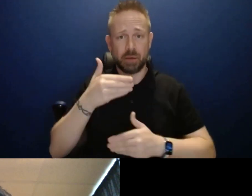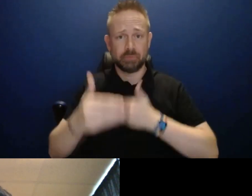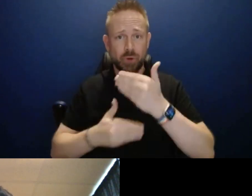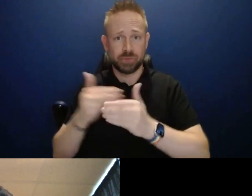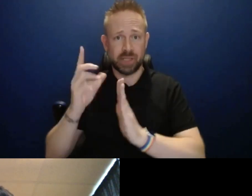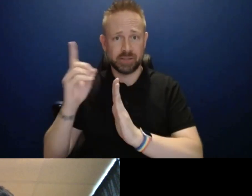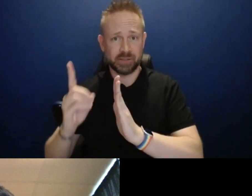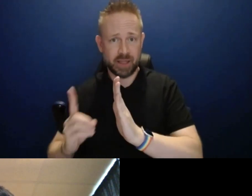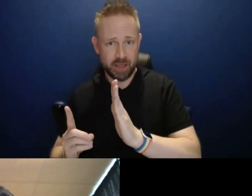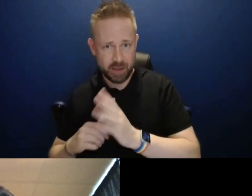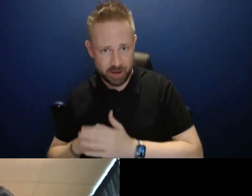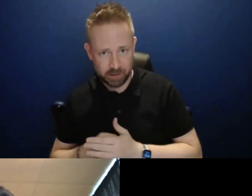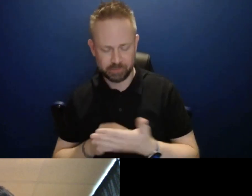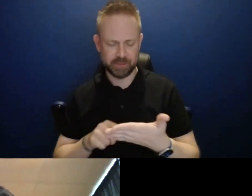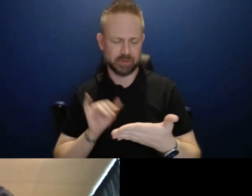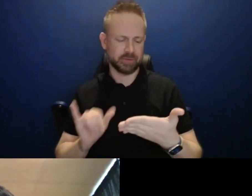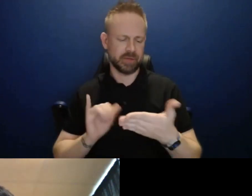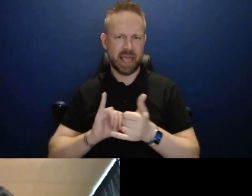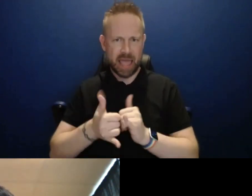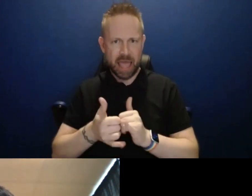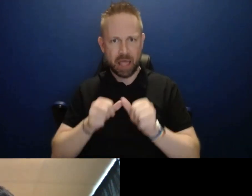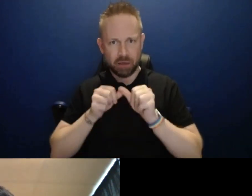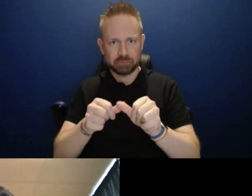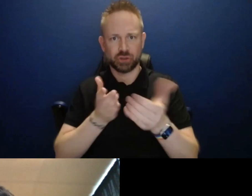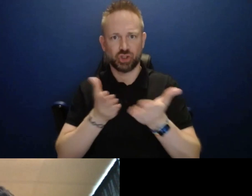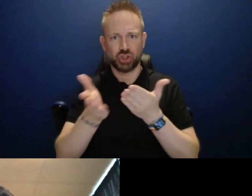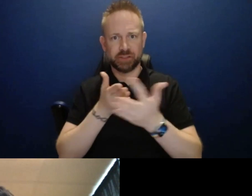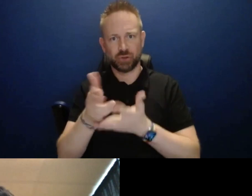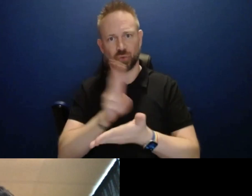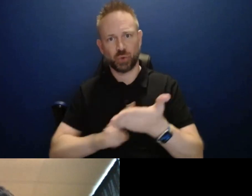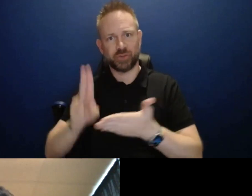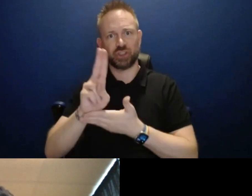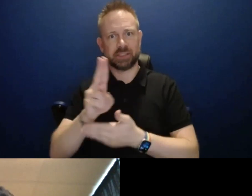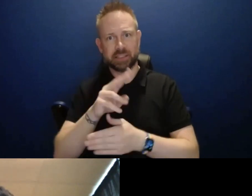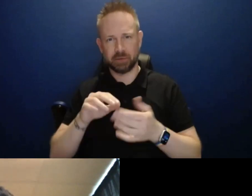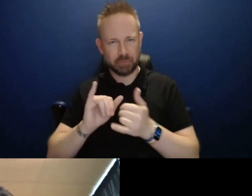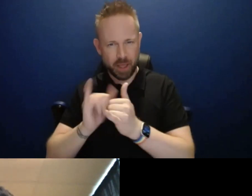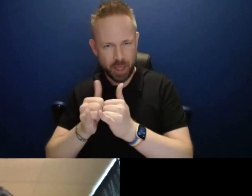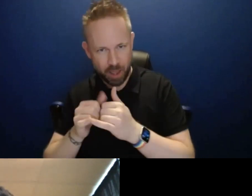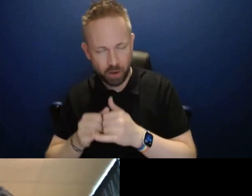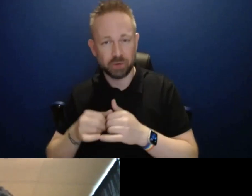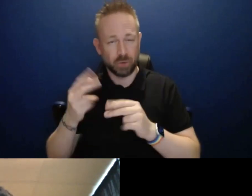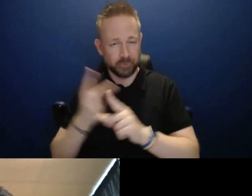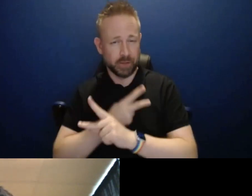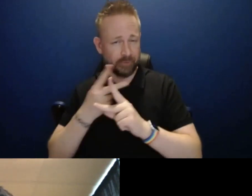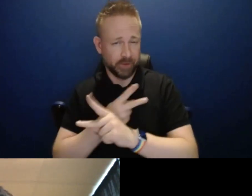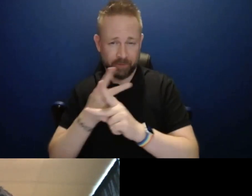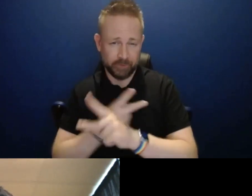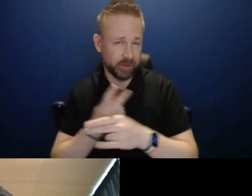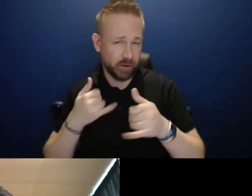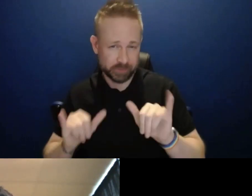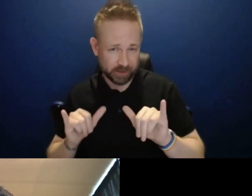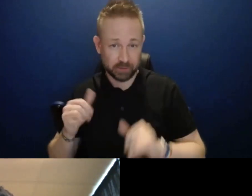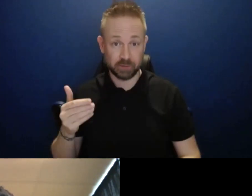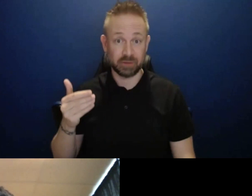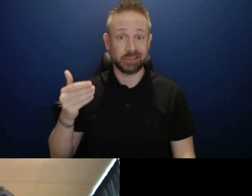offer all these services across the organization. And then a number of months down the road, I want to say it's like around July is when we start